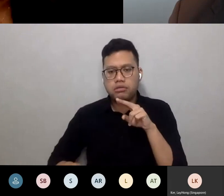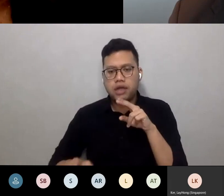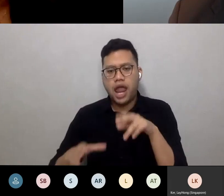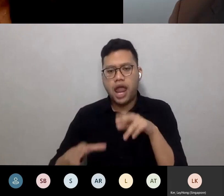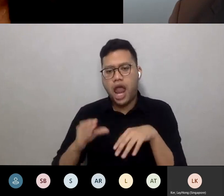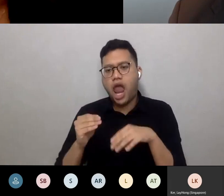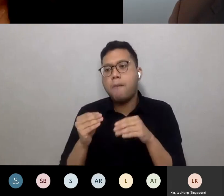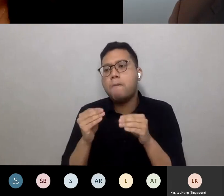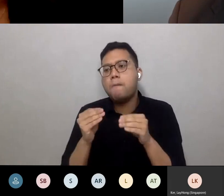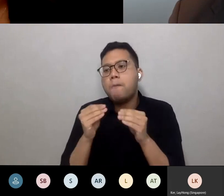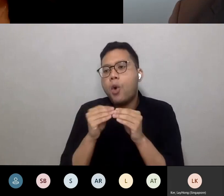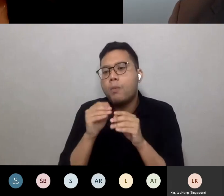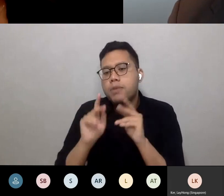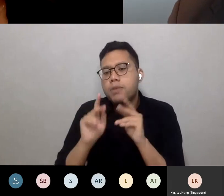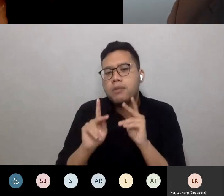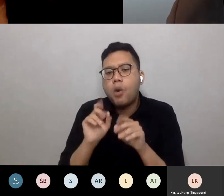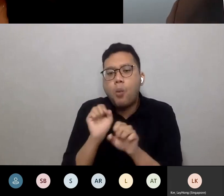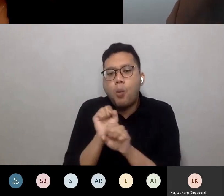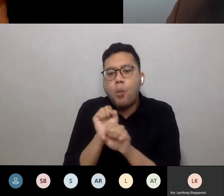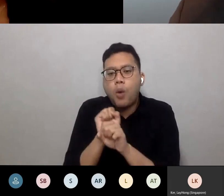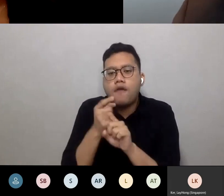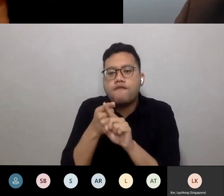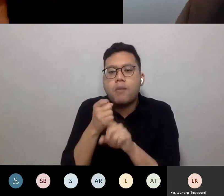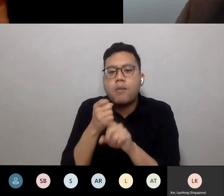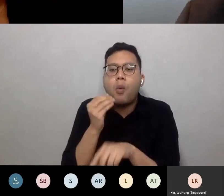working from home.